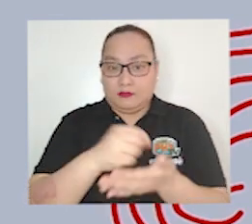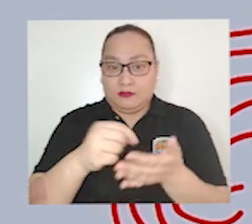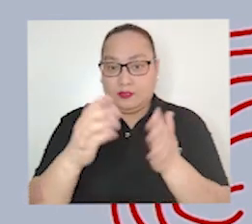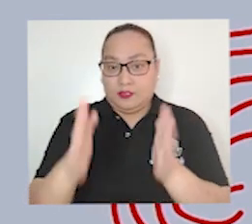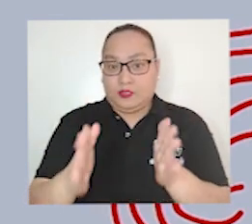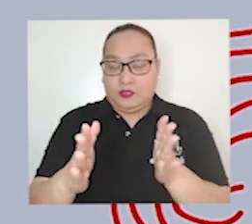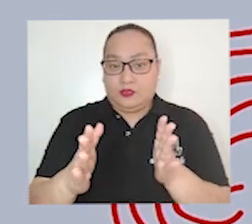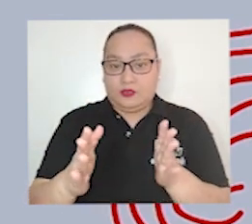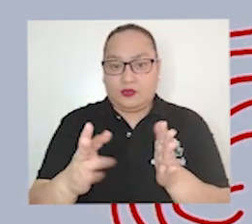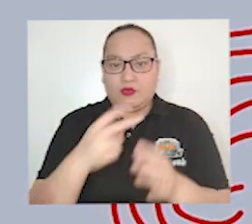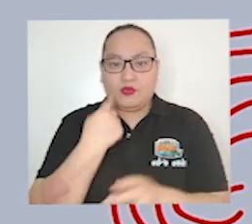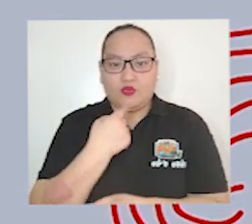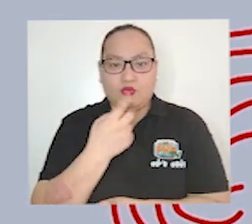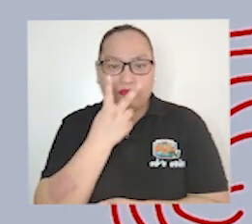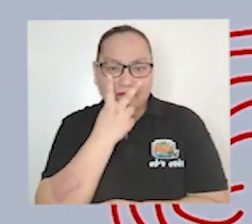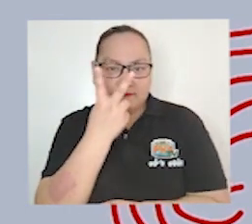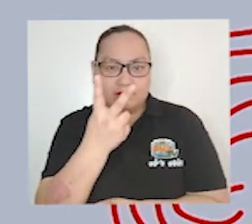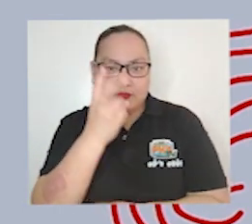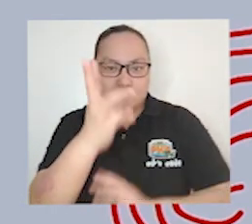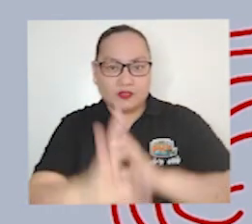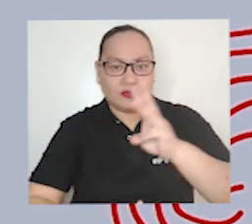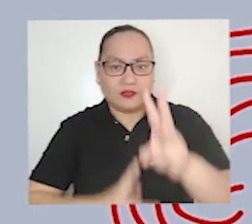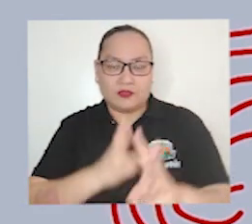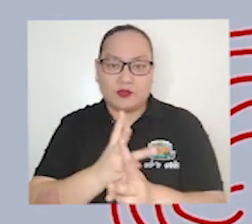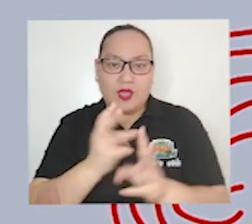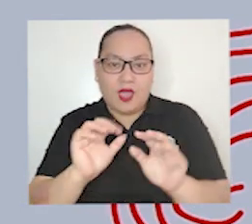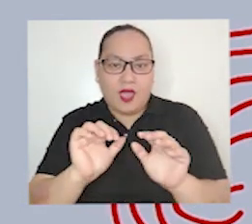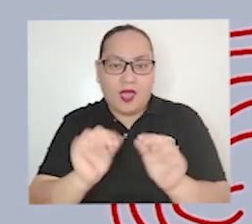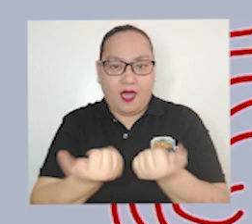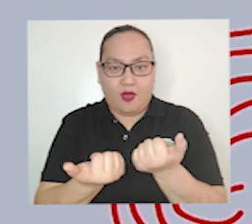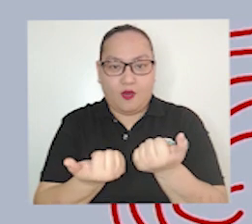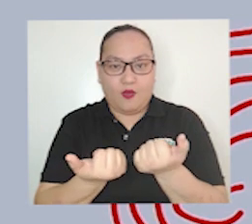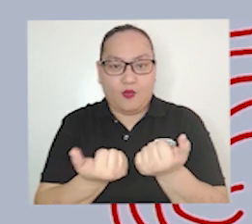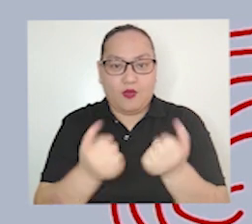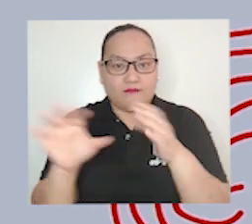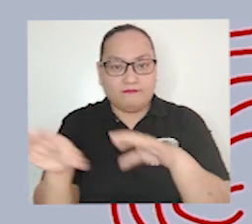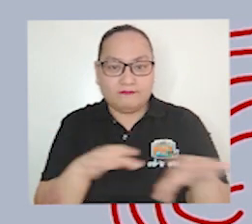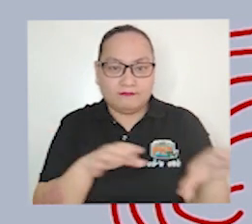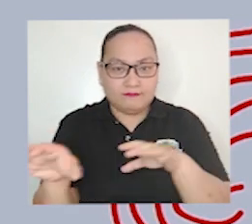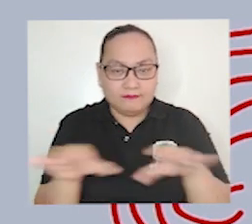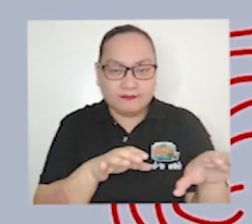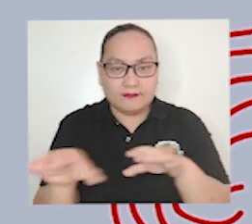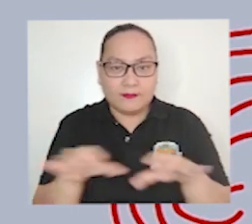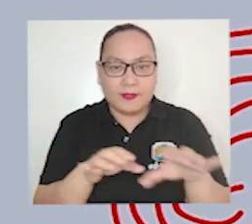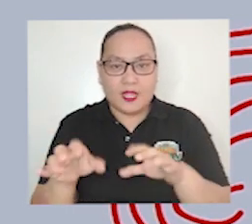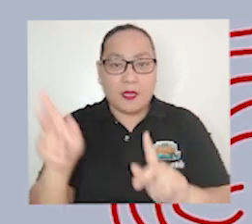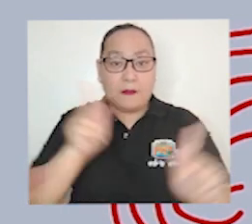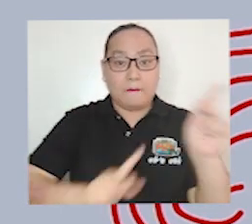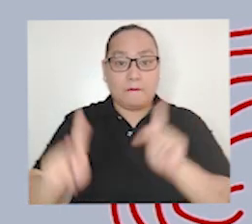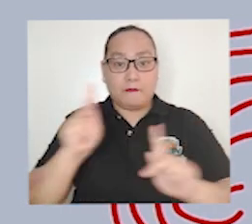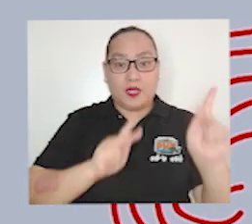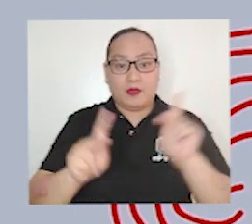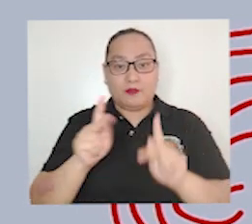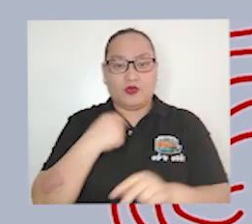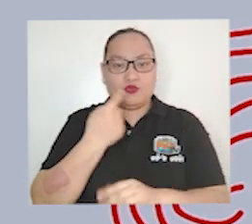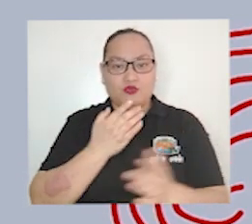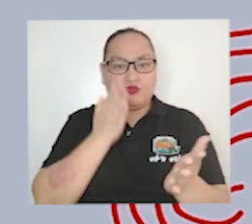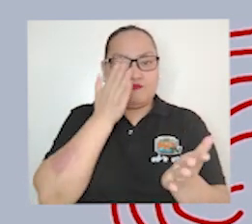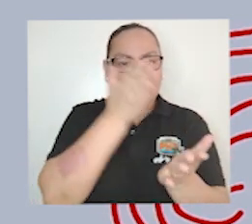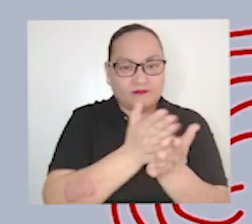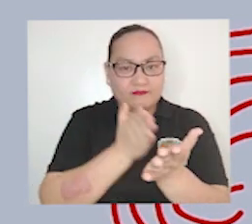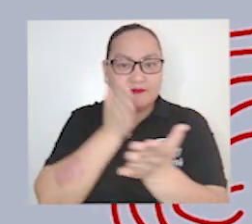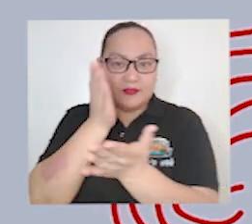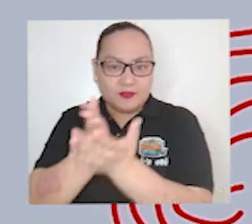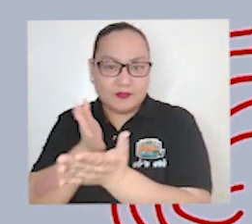ones who look at the world and the way it works they are the people who take a close